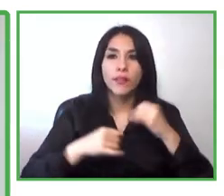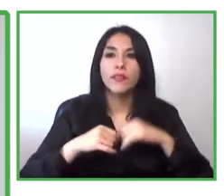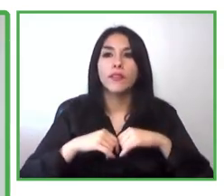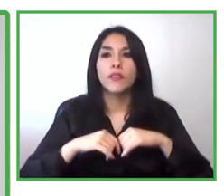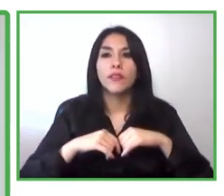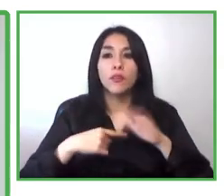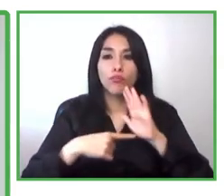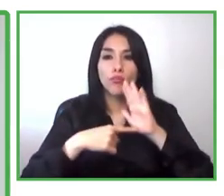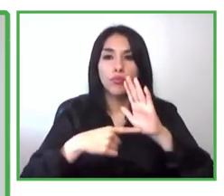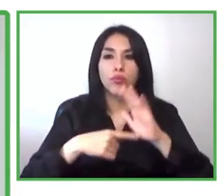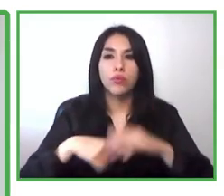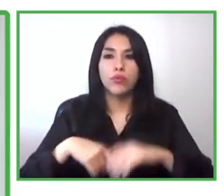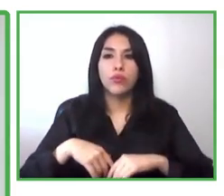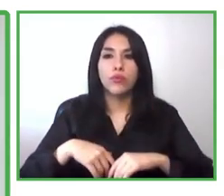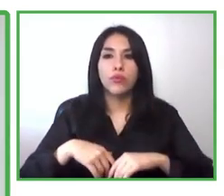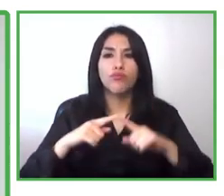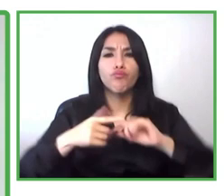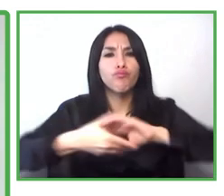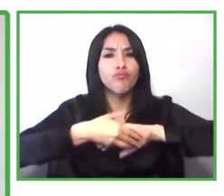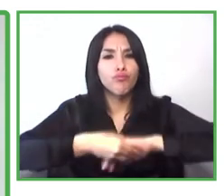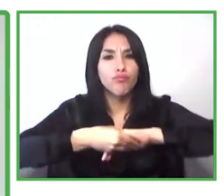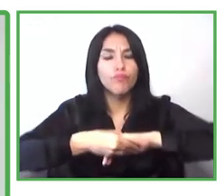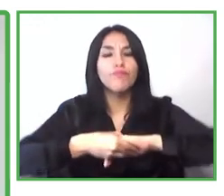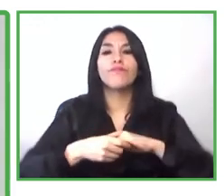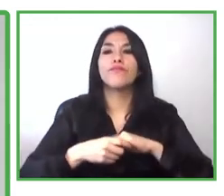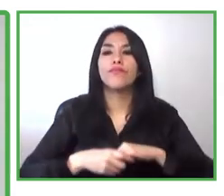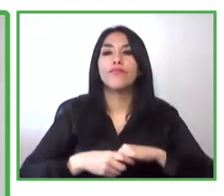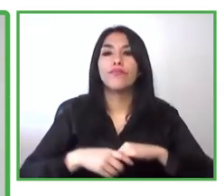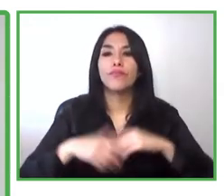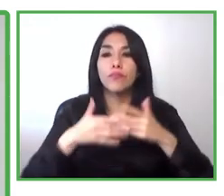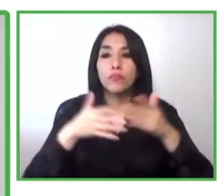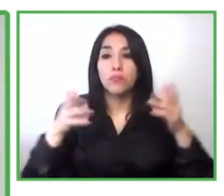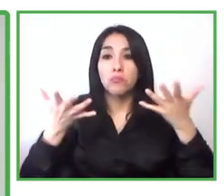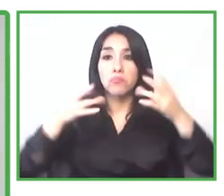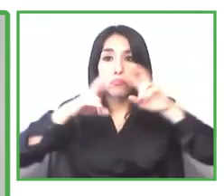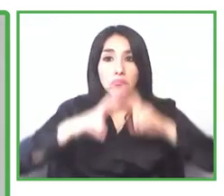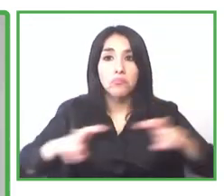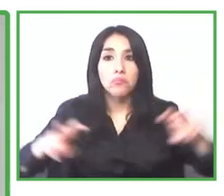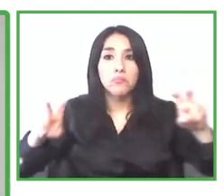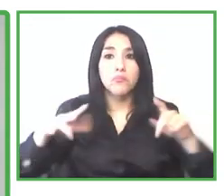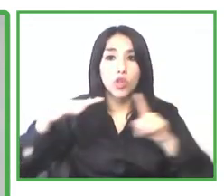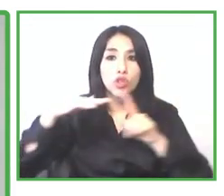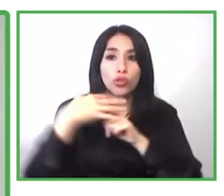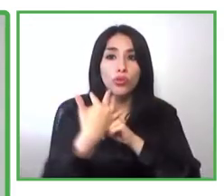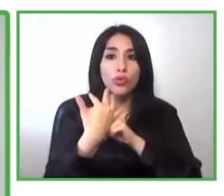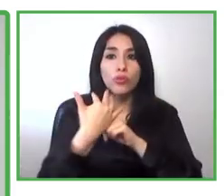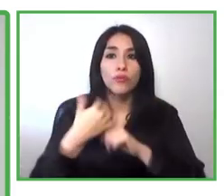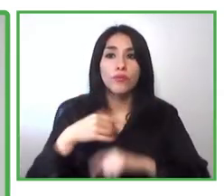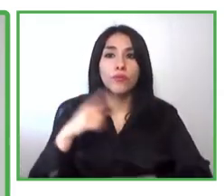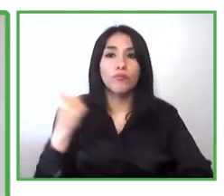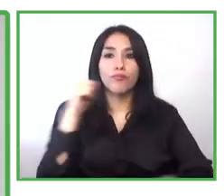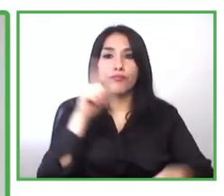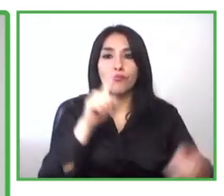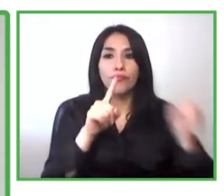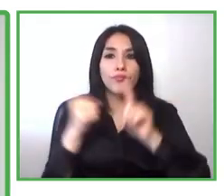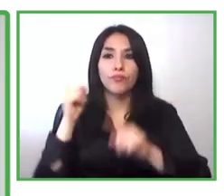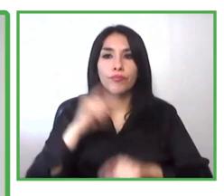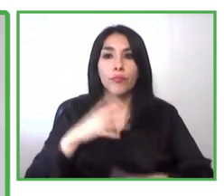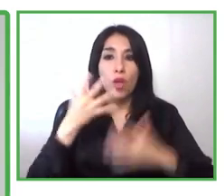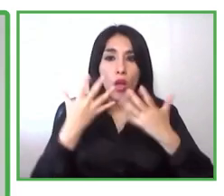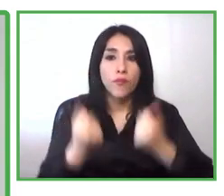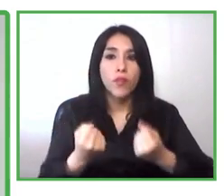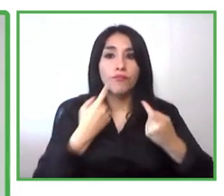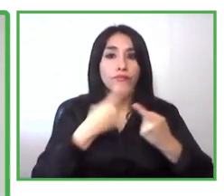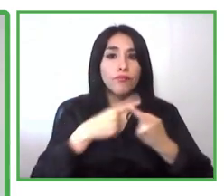important uh alliance and we if you analyze the cases are presented today there are participation